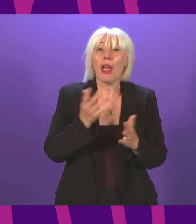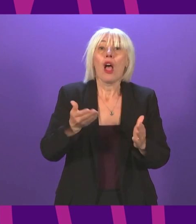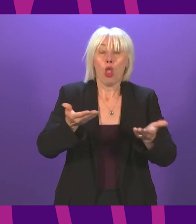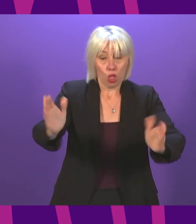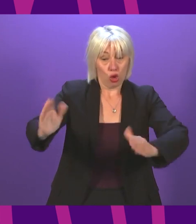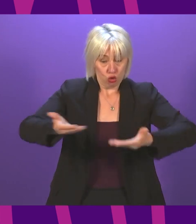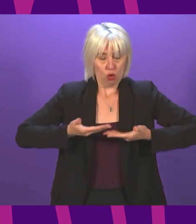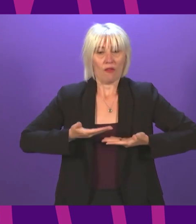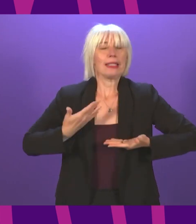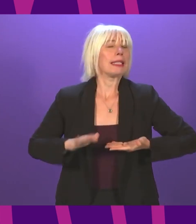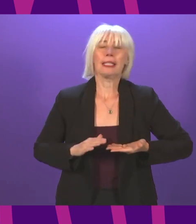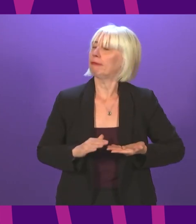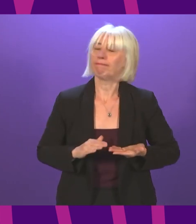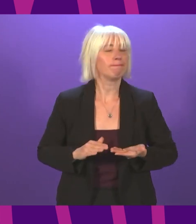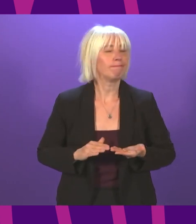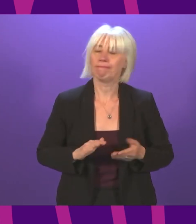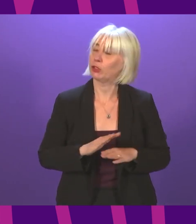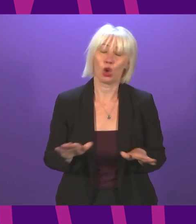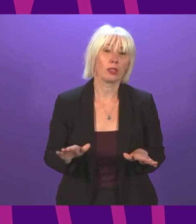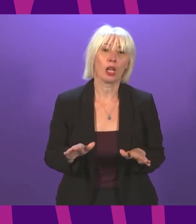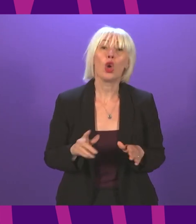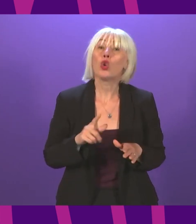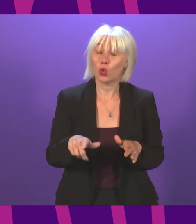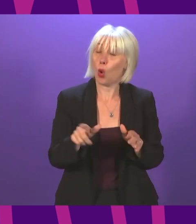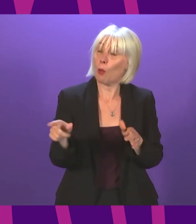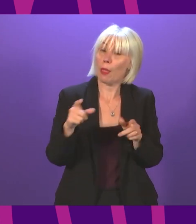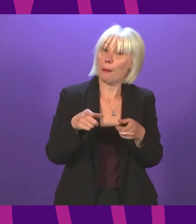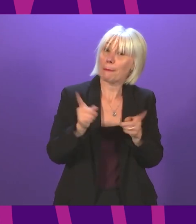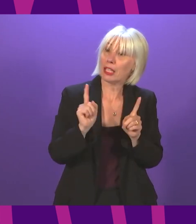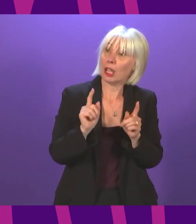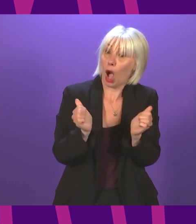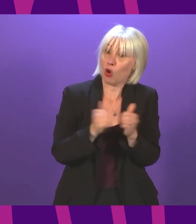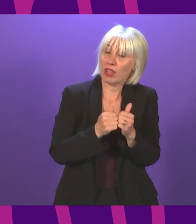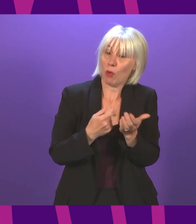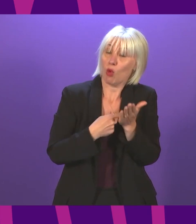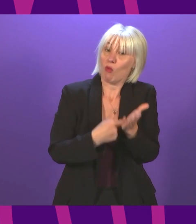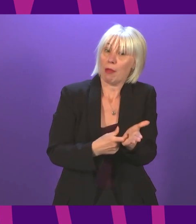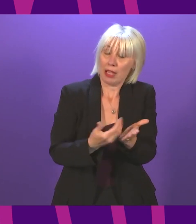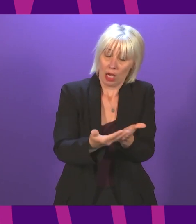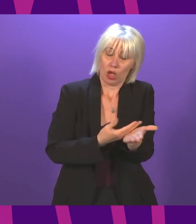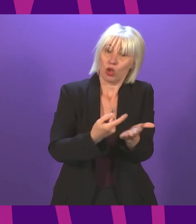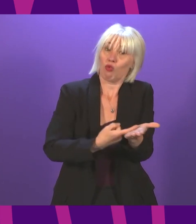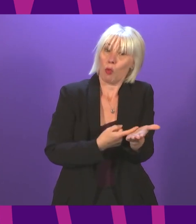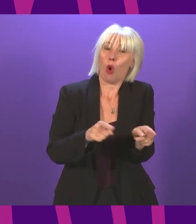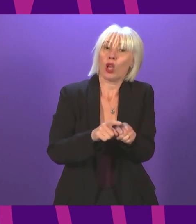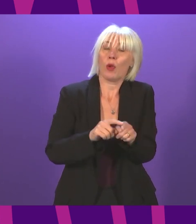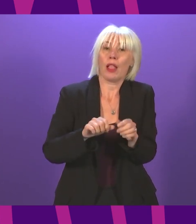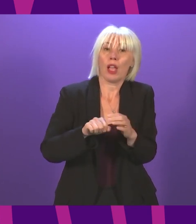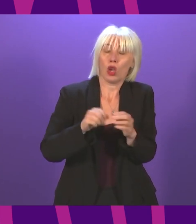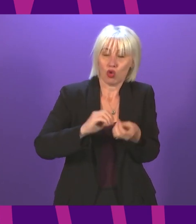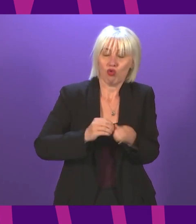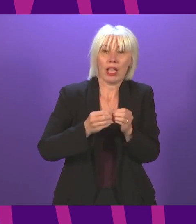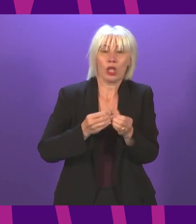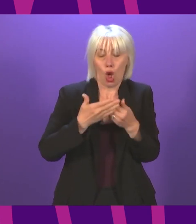services they need. So will the First Minister agree with the recommendations in the report, in particular the creation of a long Covid